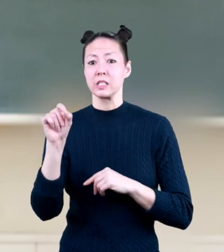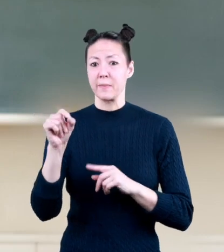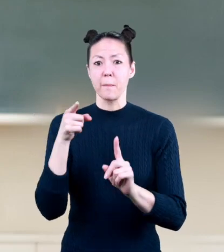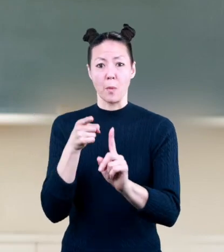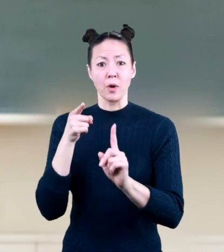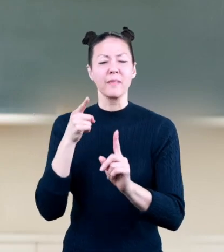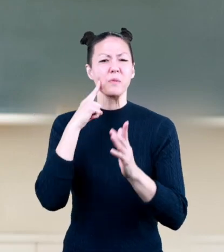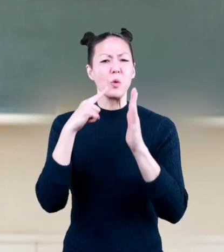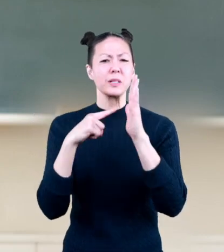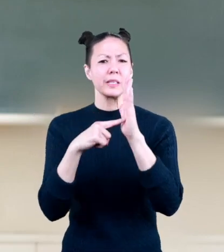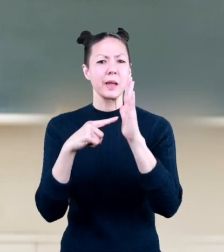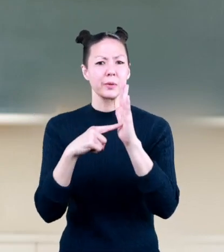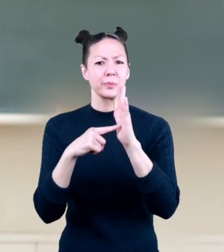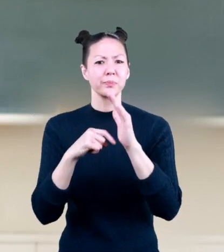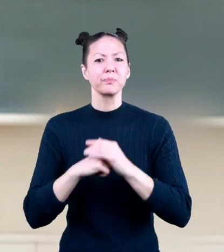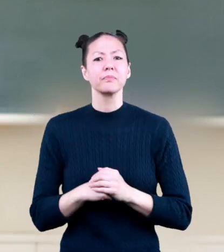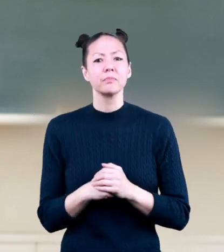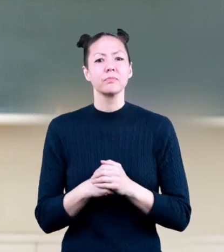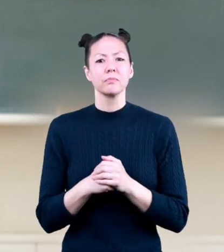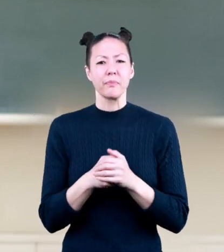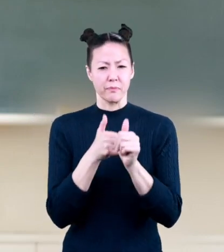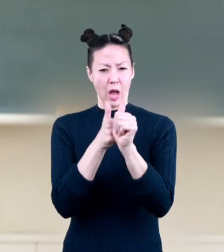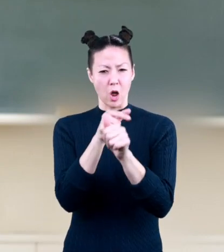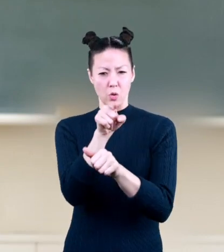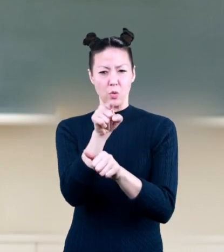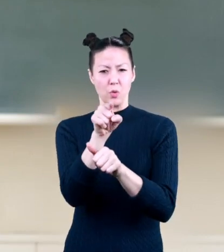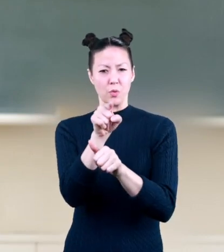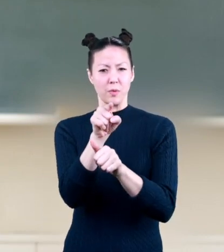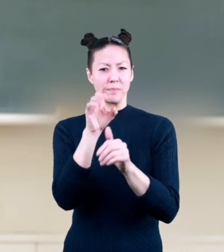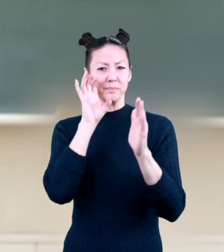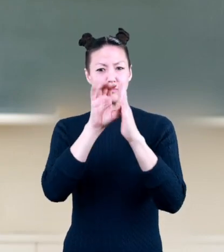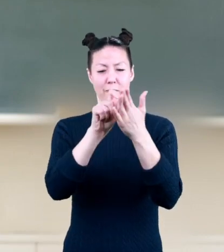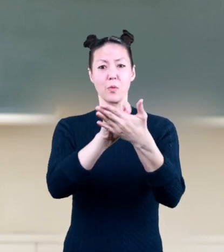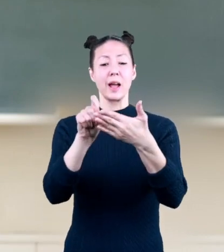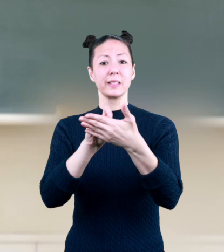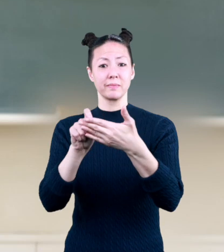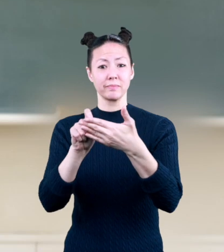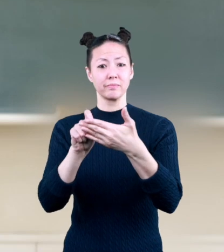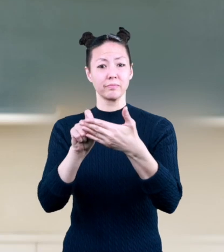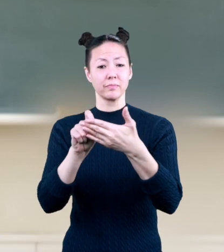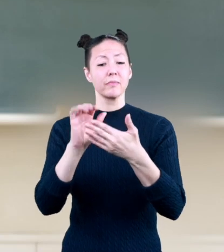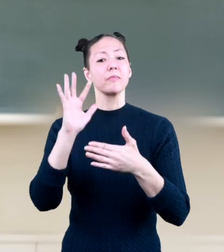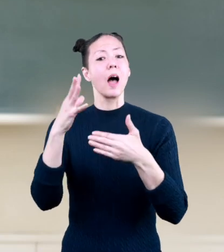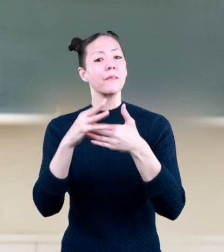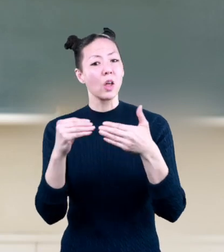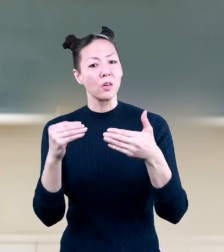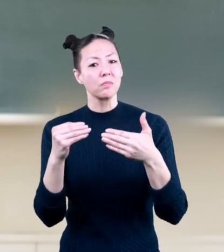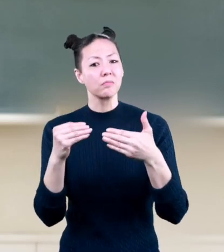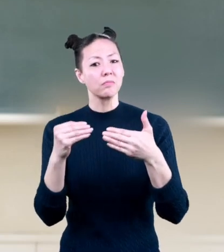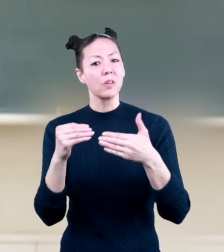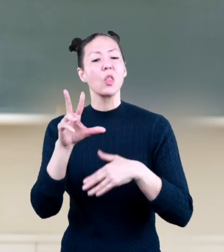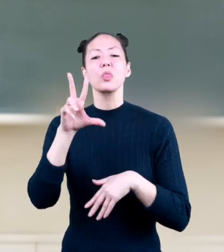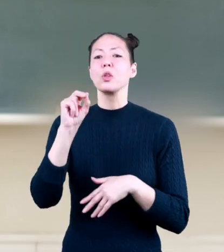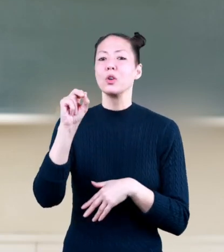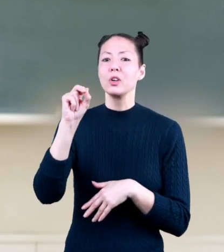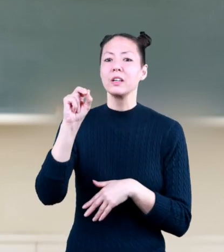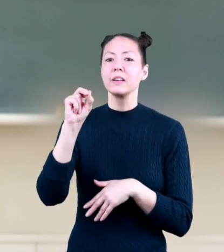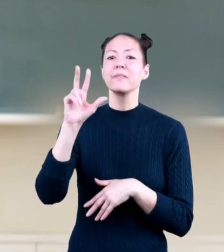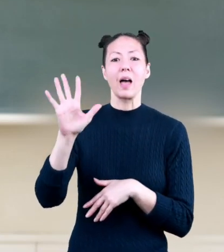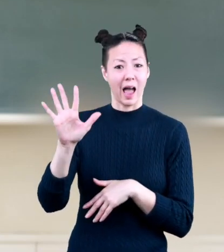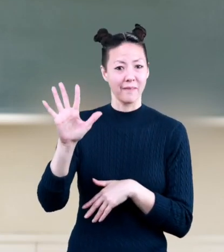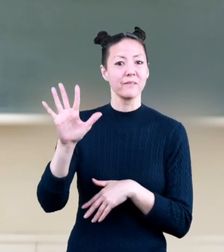the decimal point for example the following amount would be written as five dollars thirty five cents